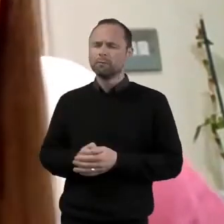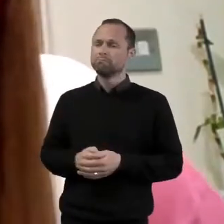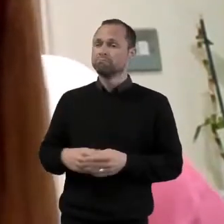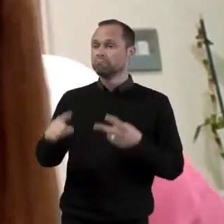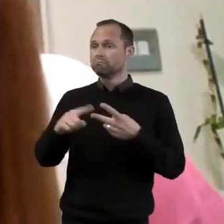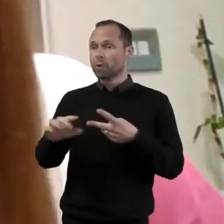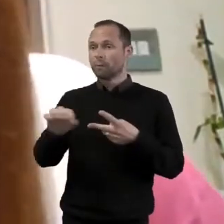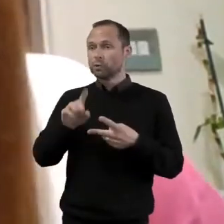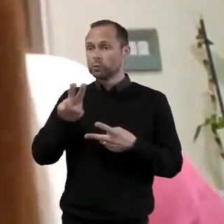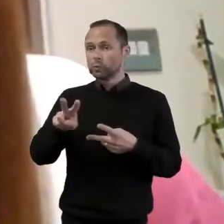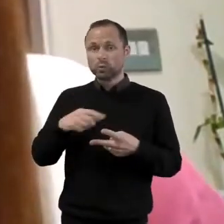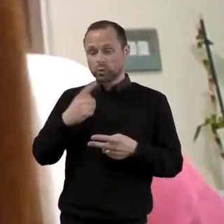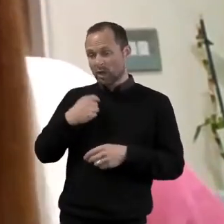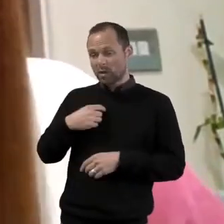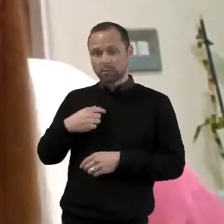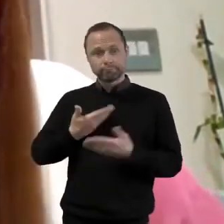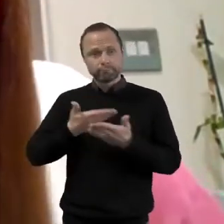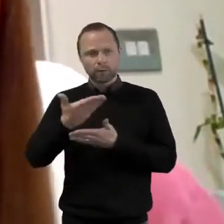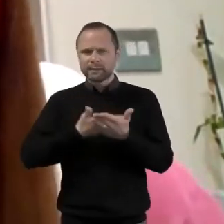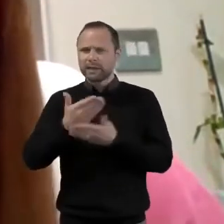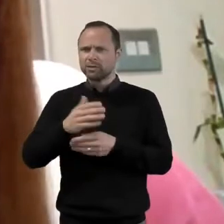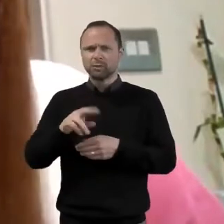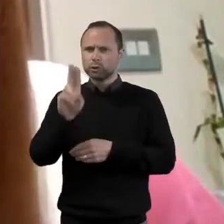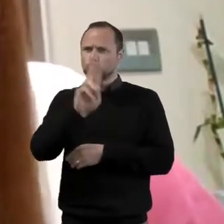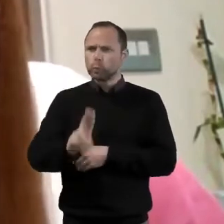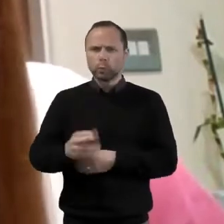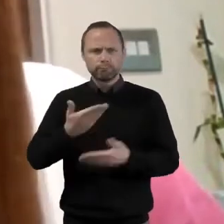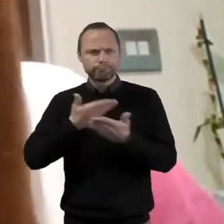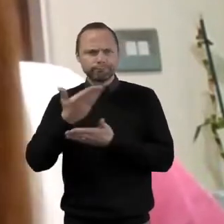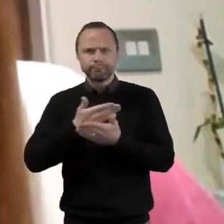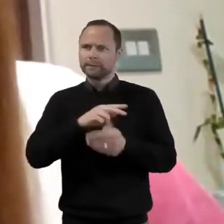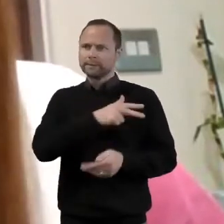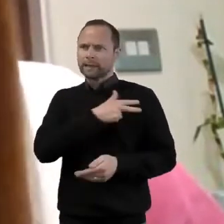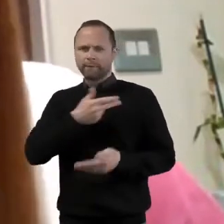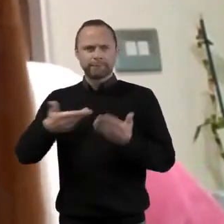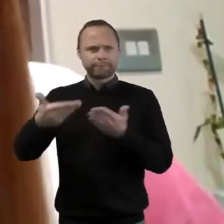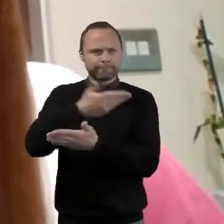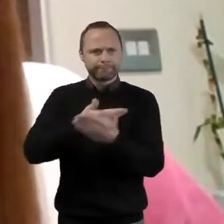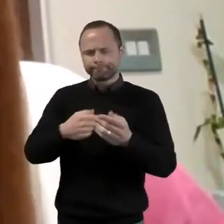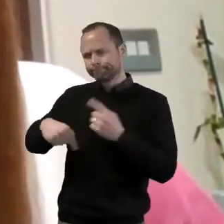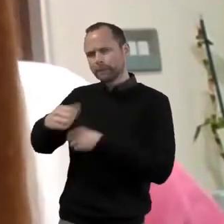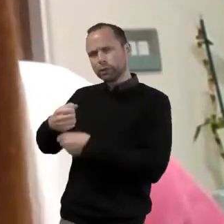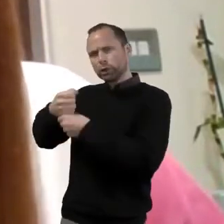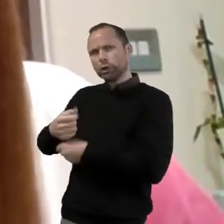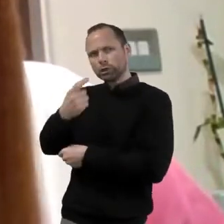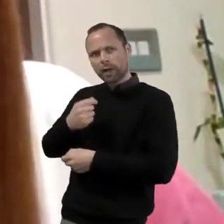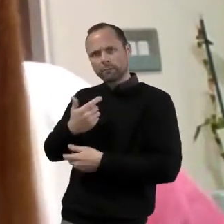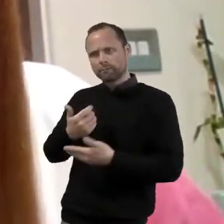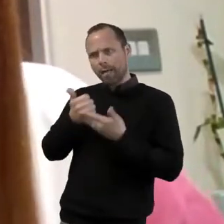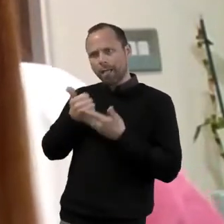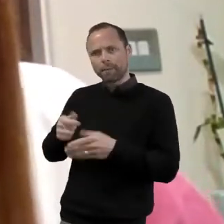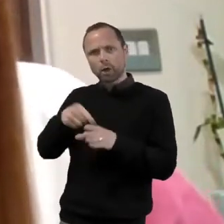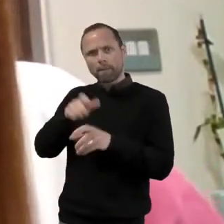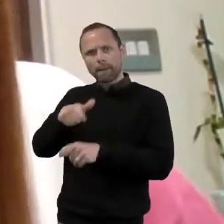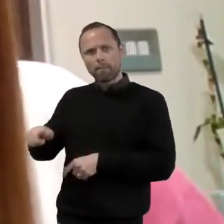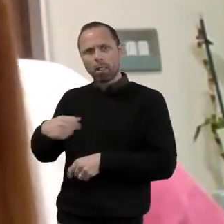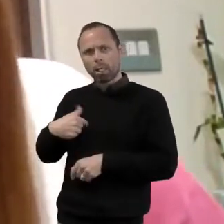school and work in collaboration with them to create something that meets the needs of the young people?